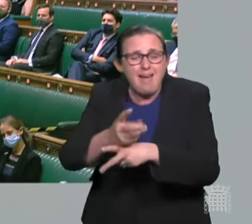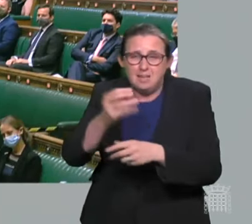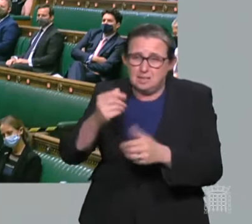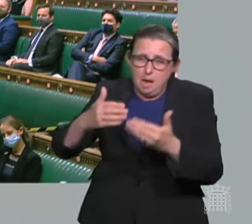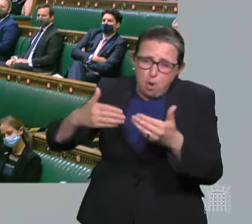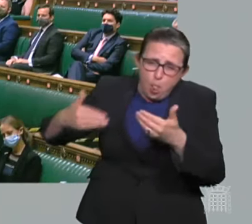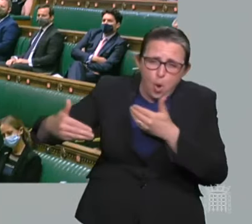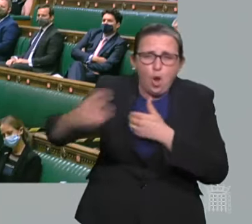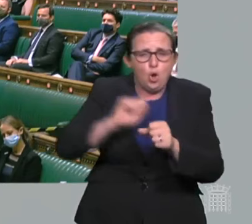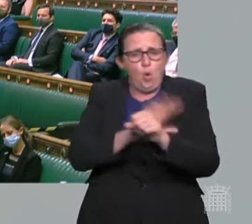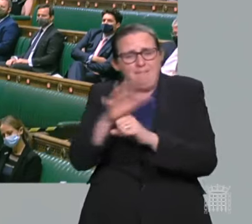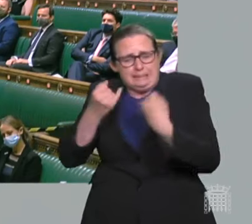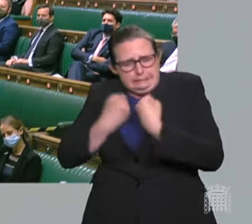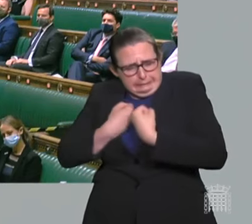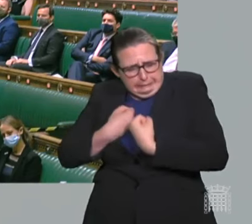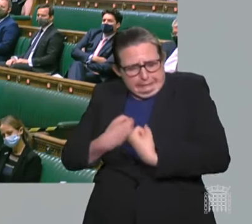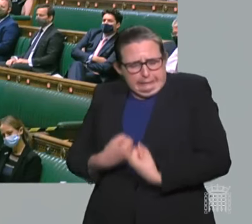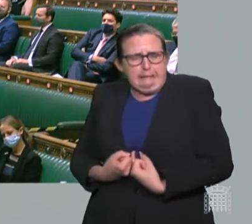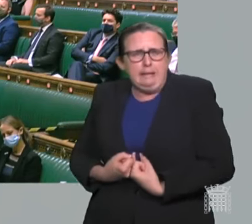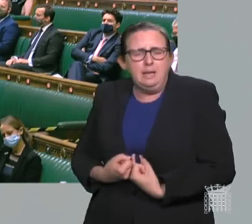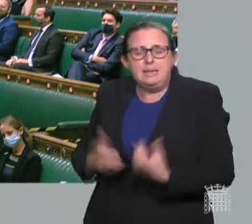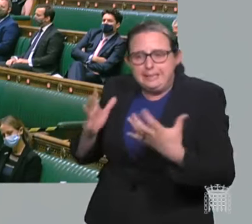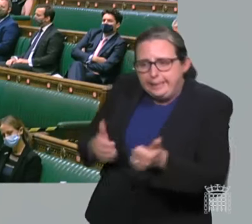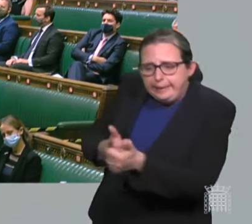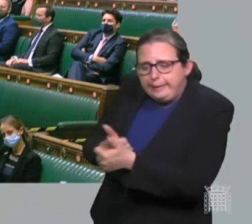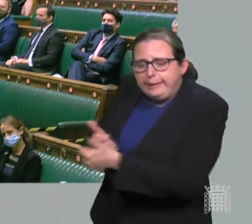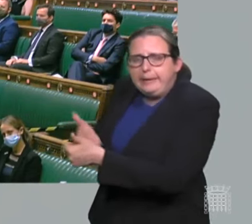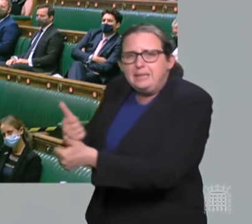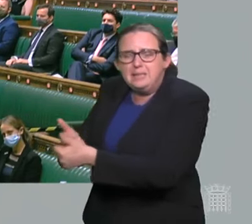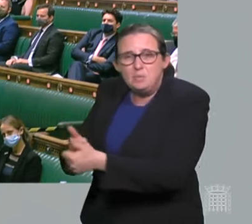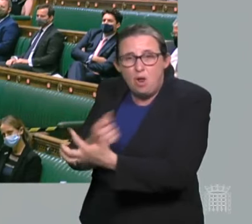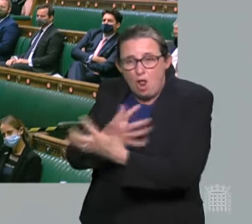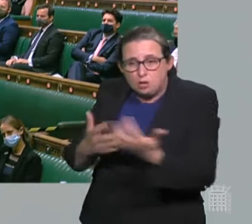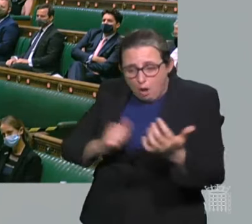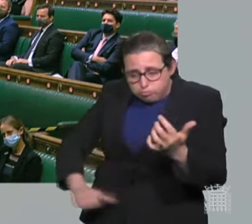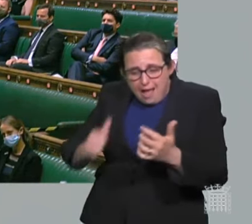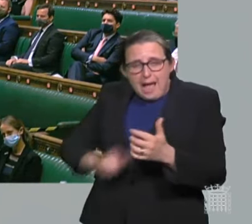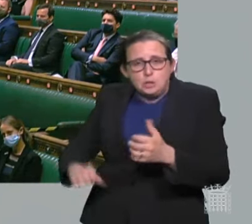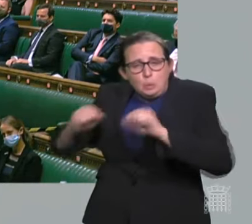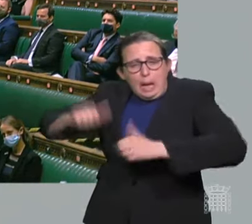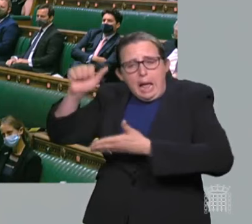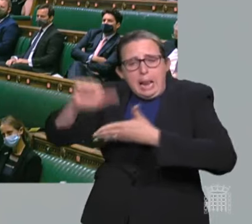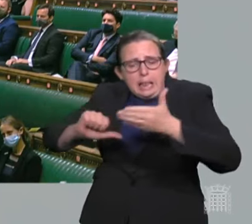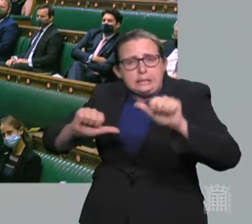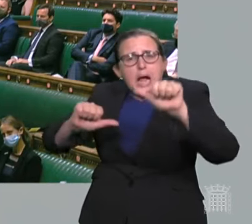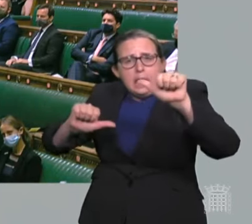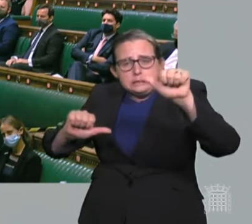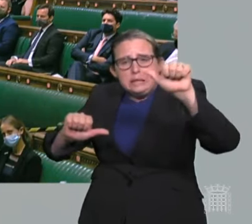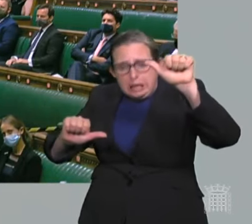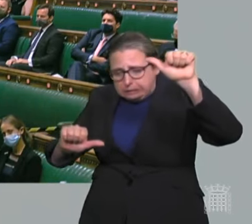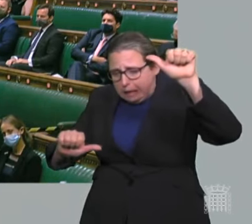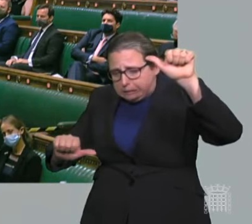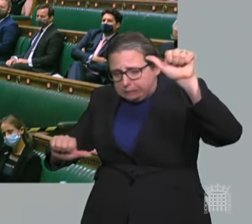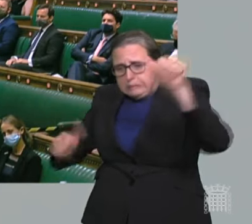determined to get to work on busting the backlog too, the backlog that has been caused by this pandemic. A backlog that we